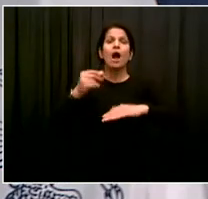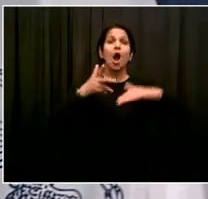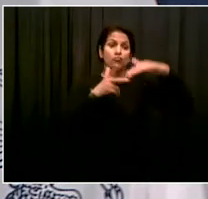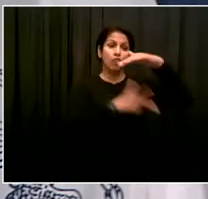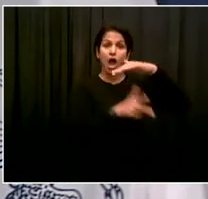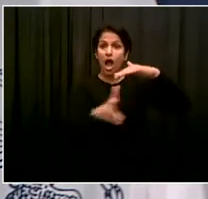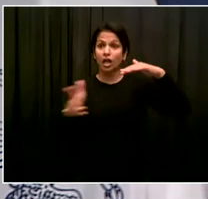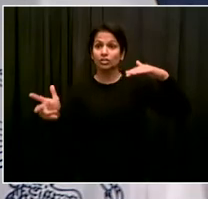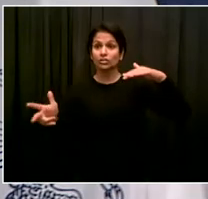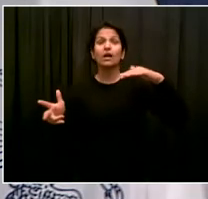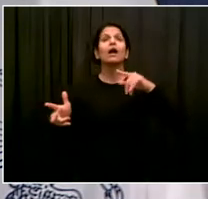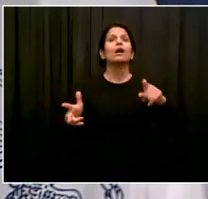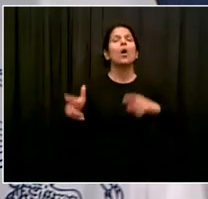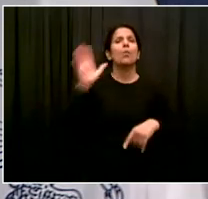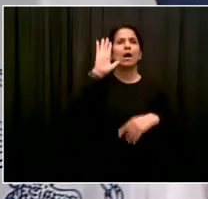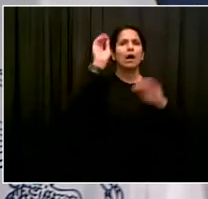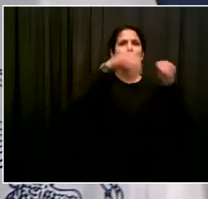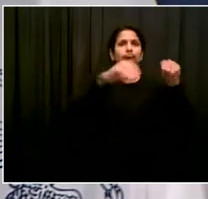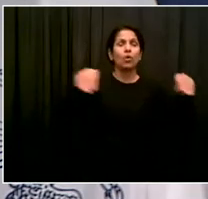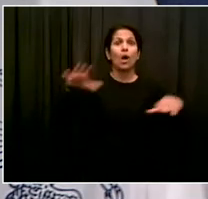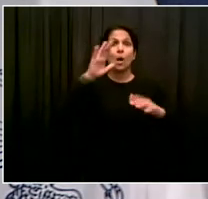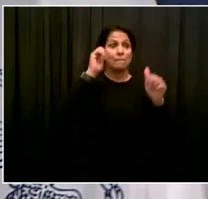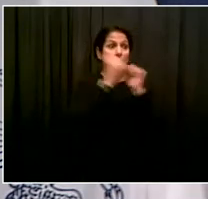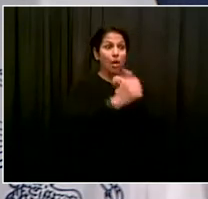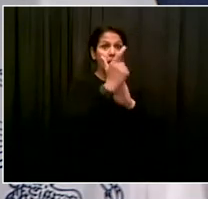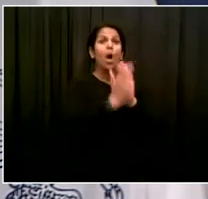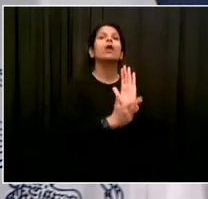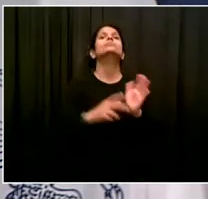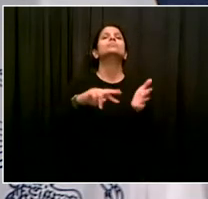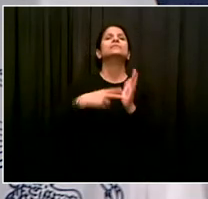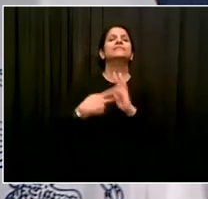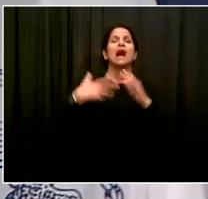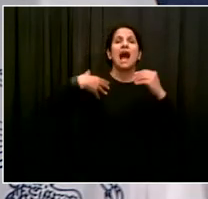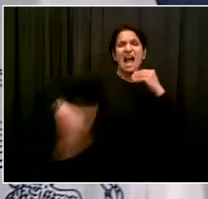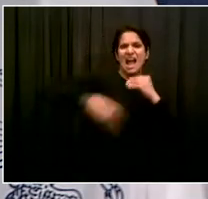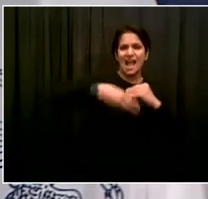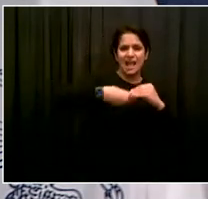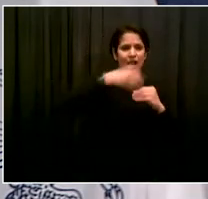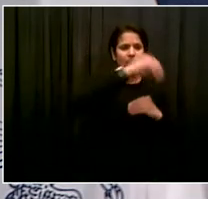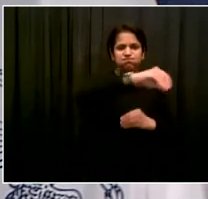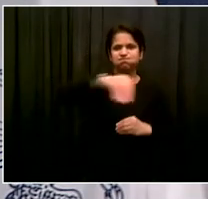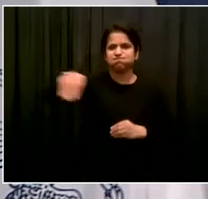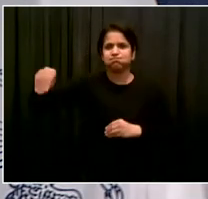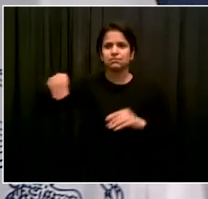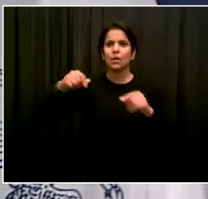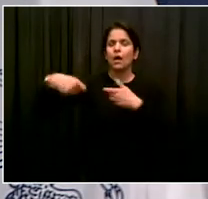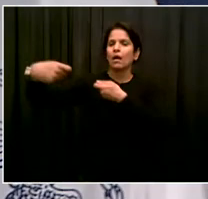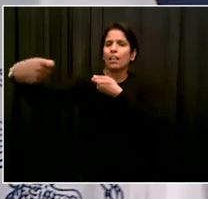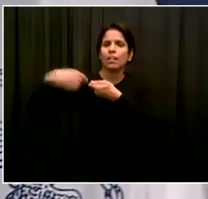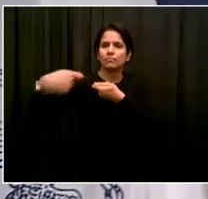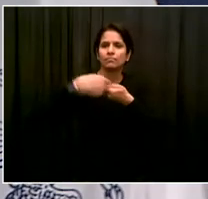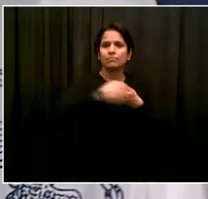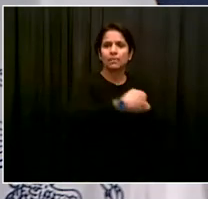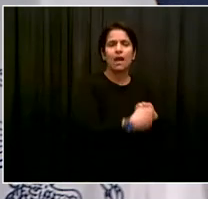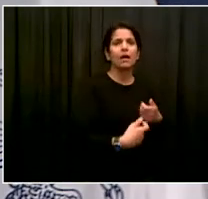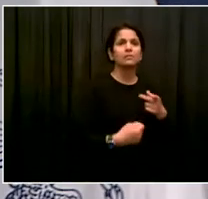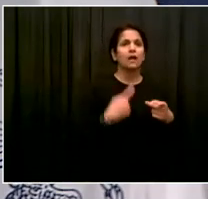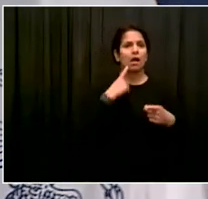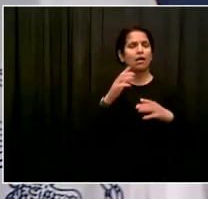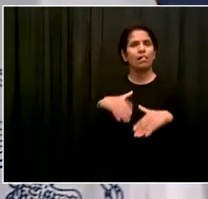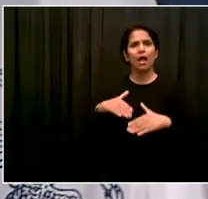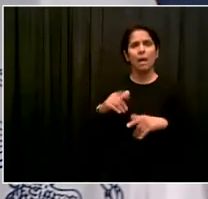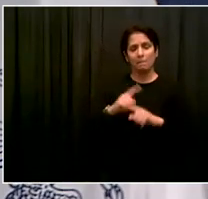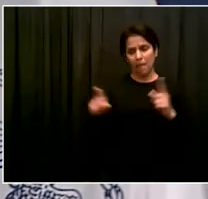every spot has to be ready to have electric charging installed as we build out and that